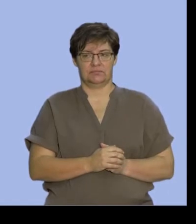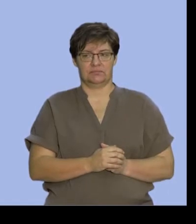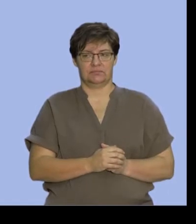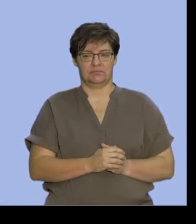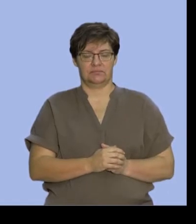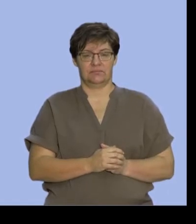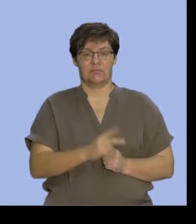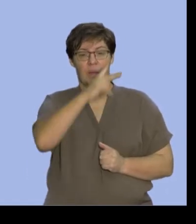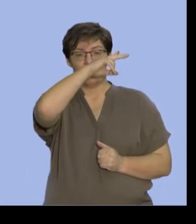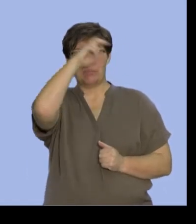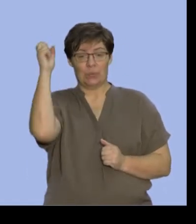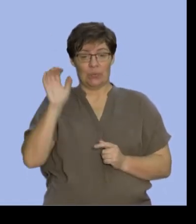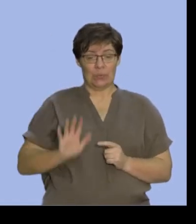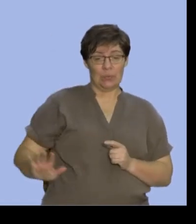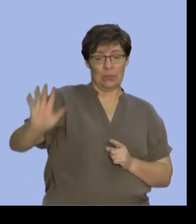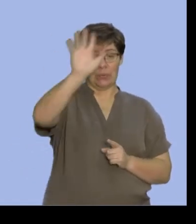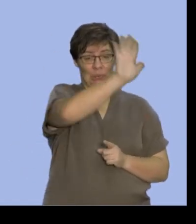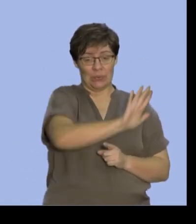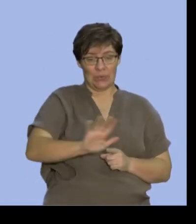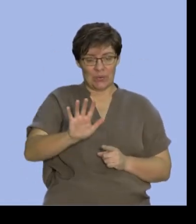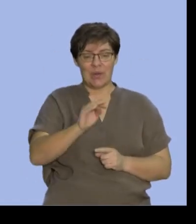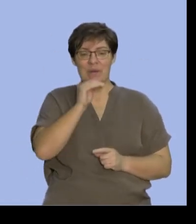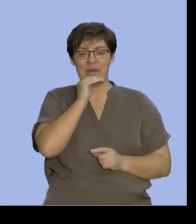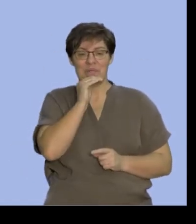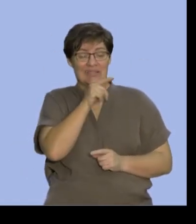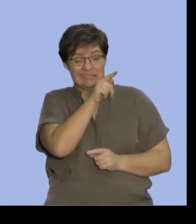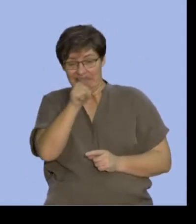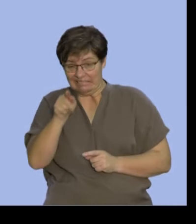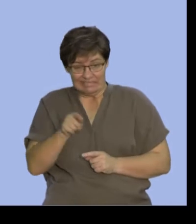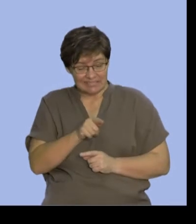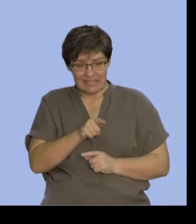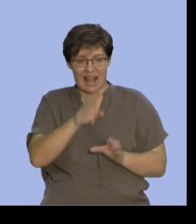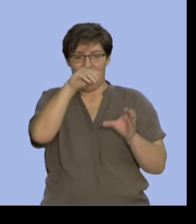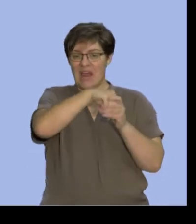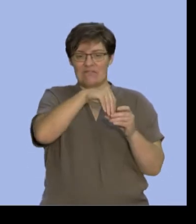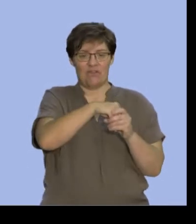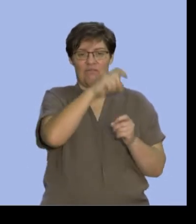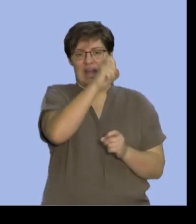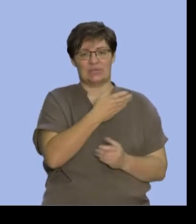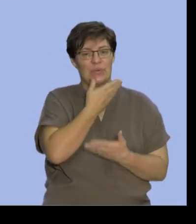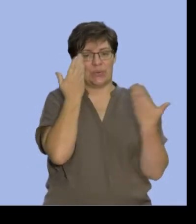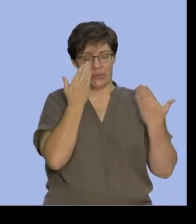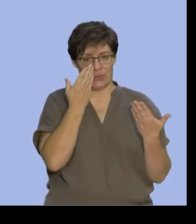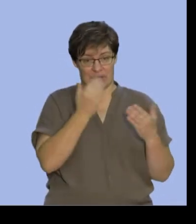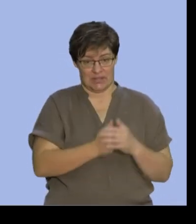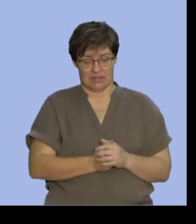The blue section represents all the elements of the sample space that are not in X. We can